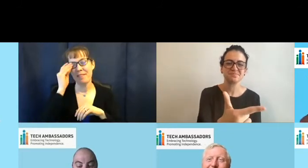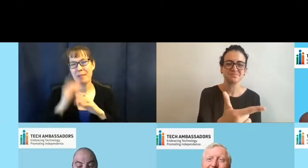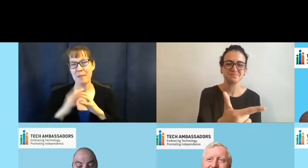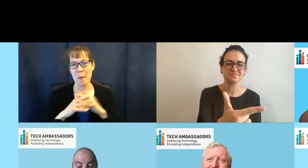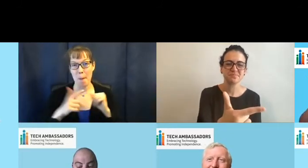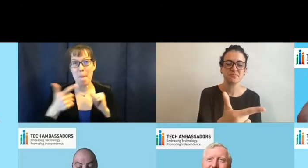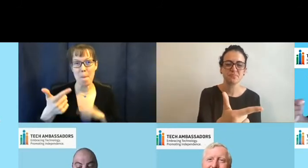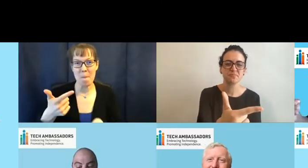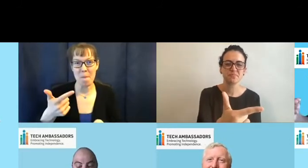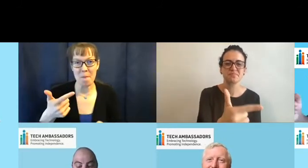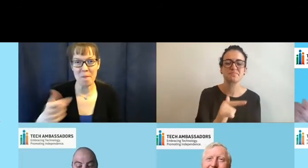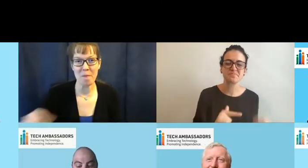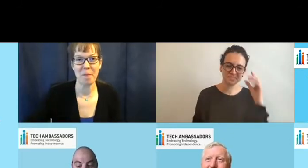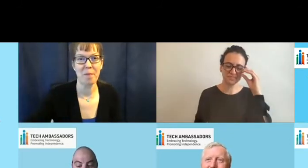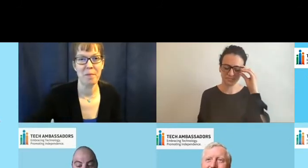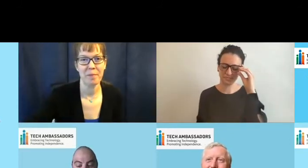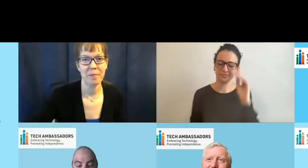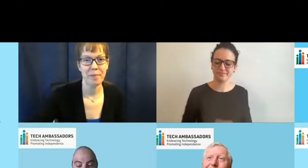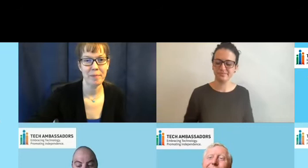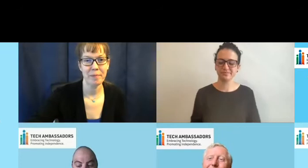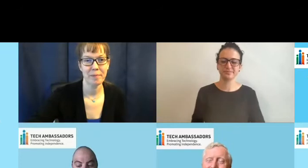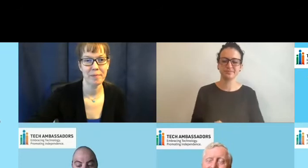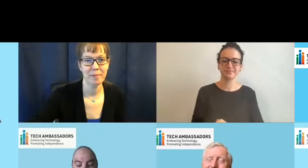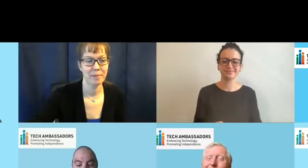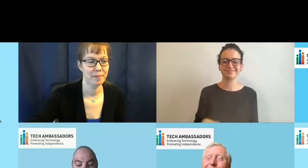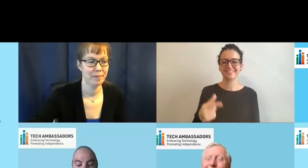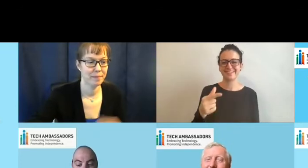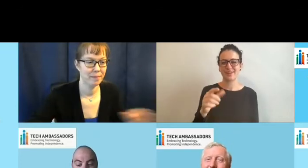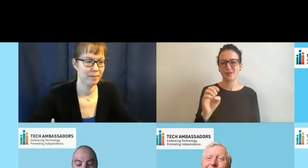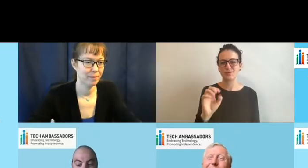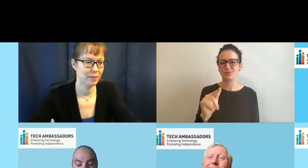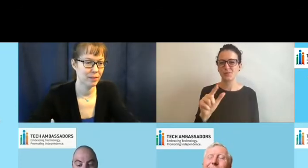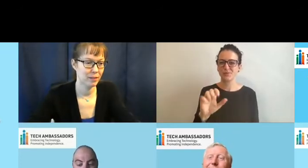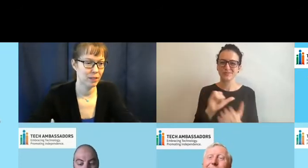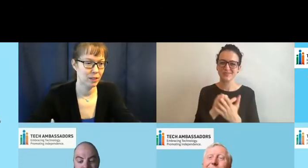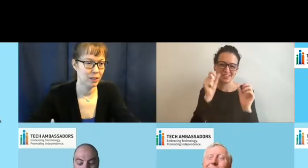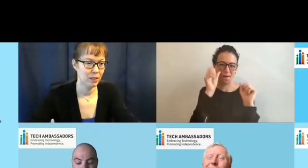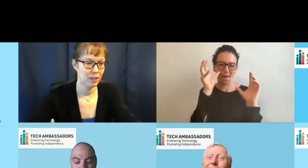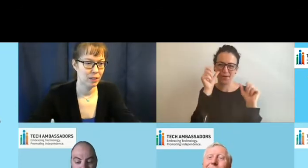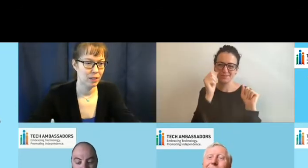Thank you so much, everybody. Awesome. Thank you, Nathan.